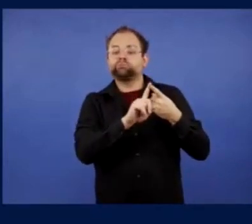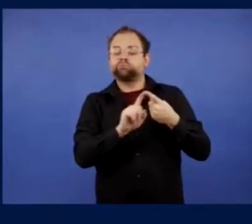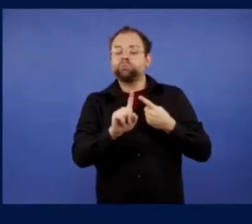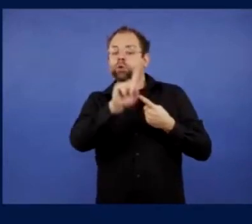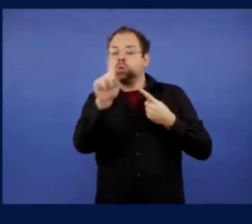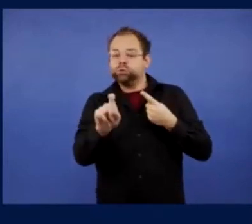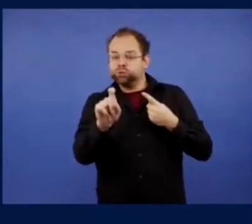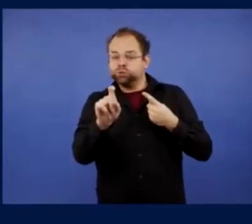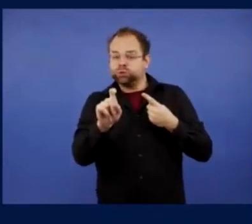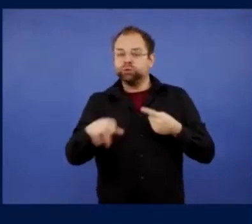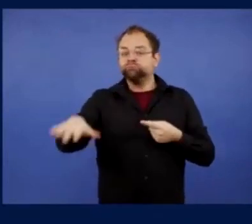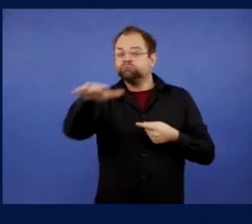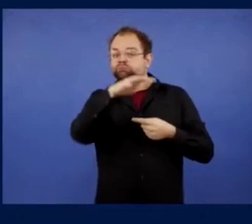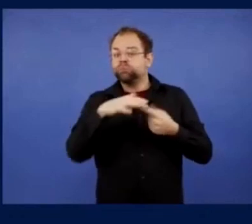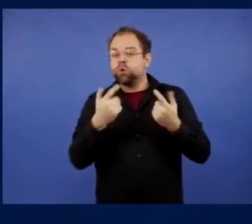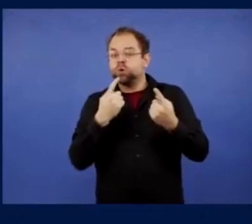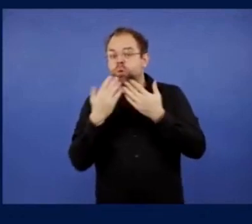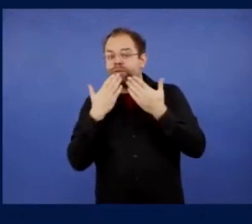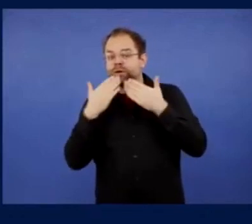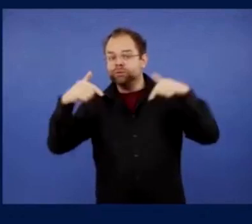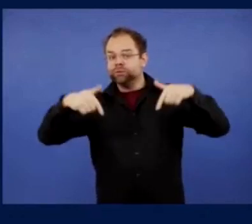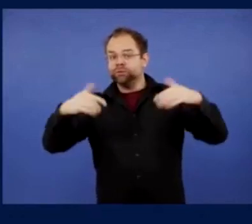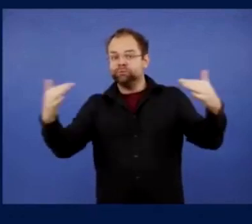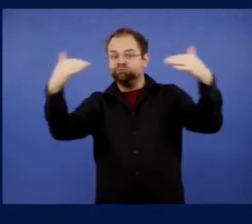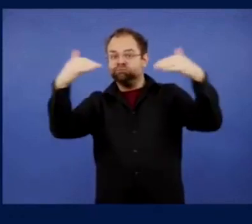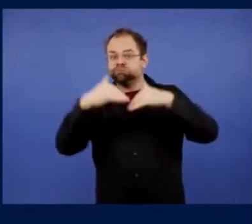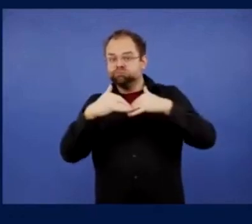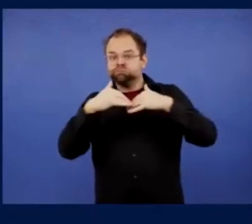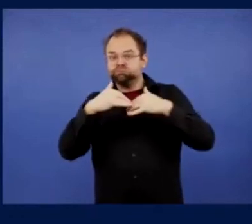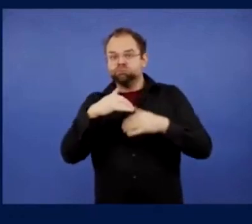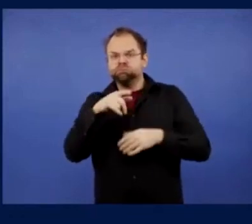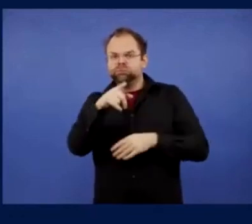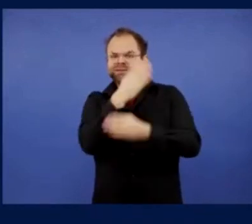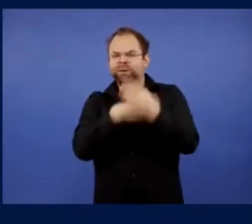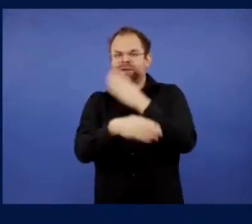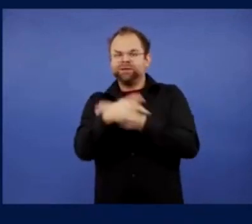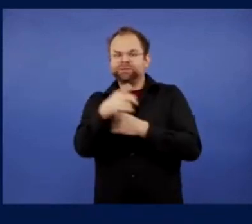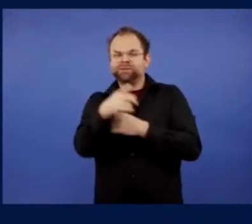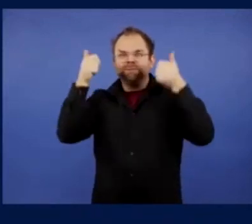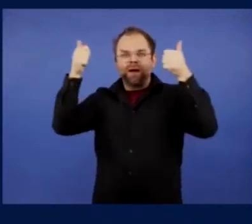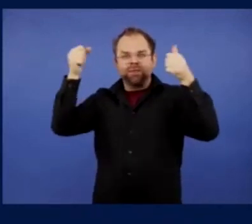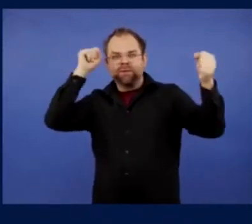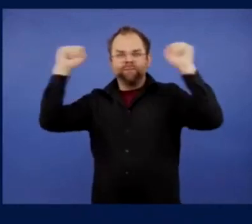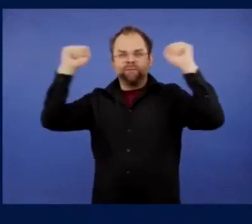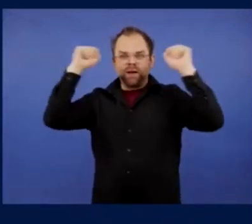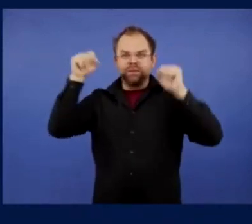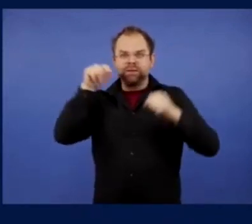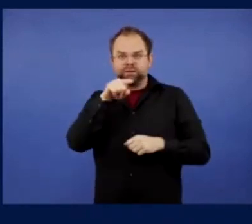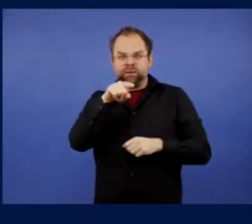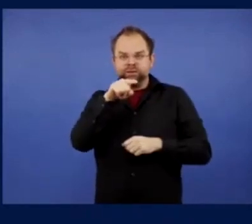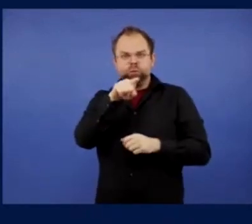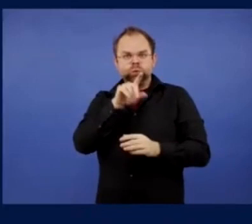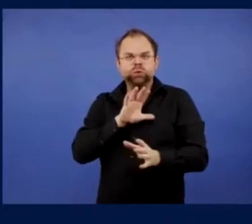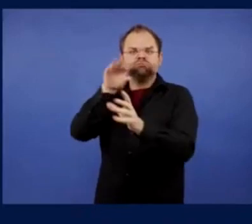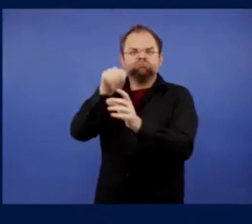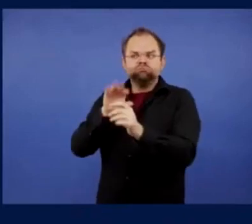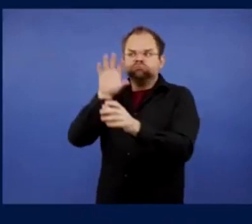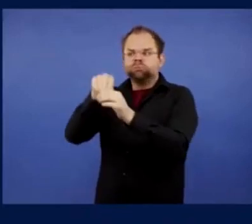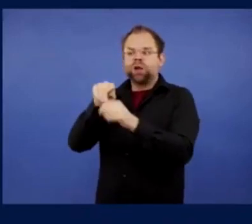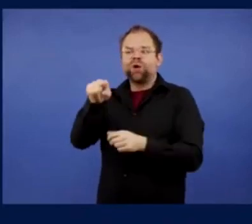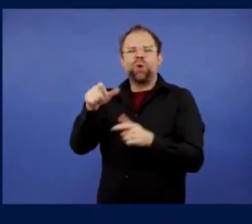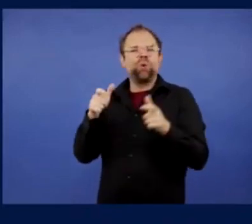have an equal match day experience at away matches compared to your club's non-disabled fans?